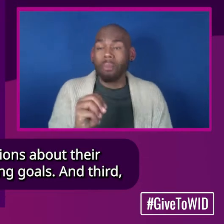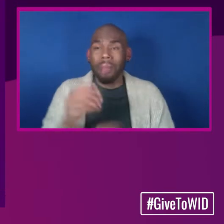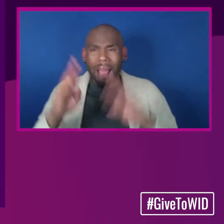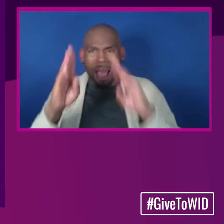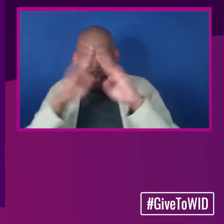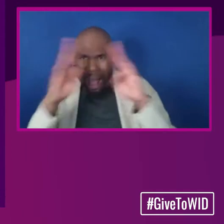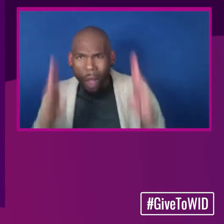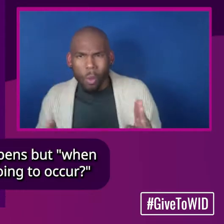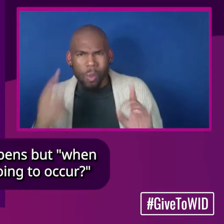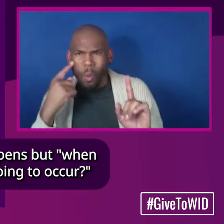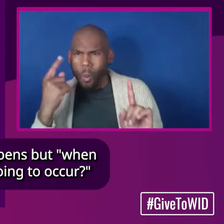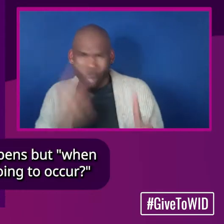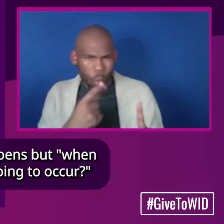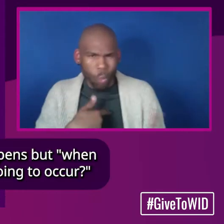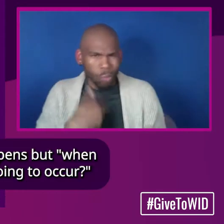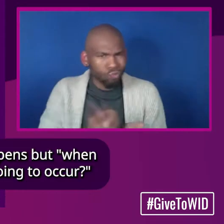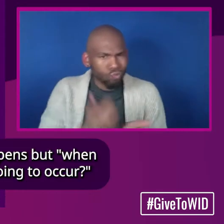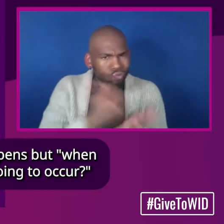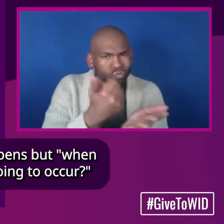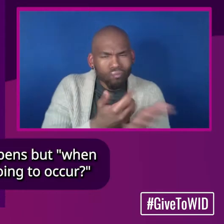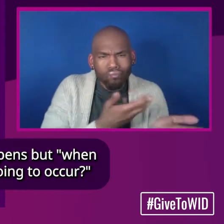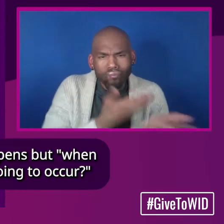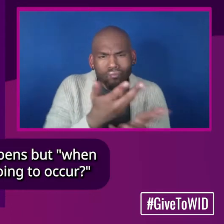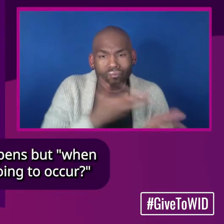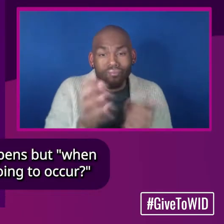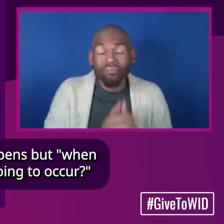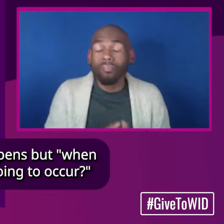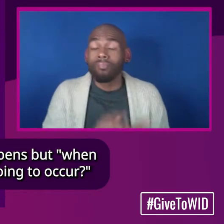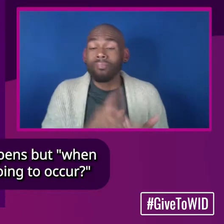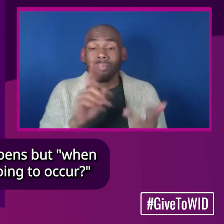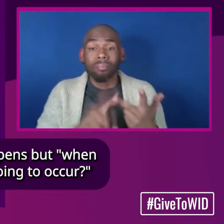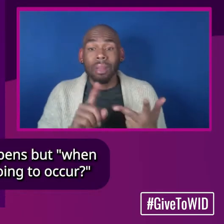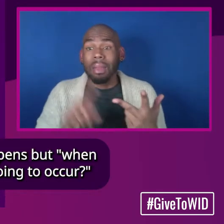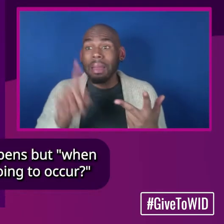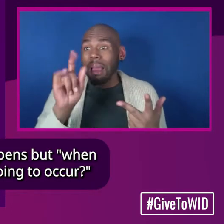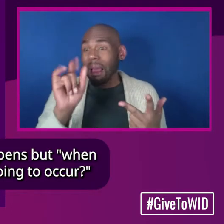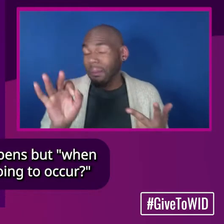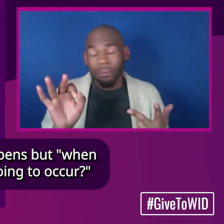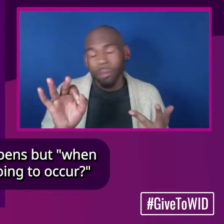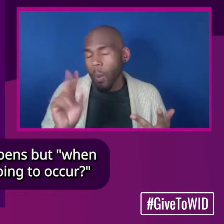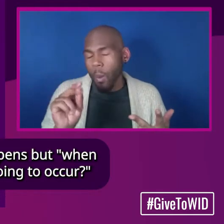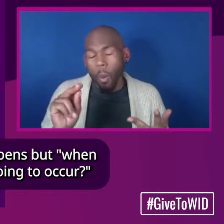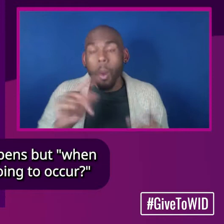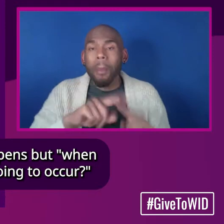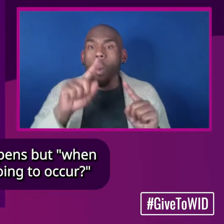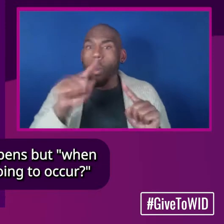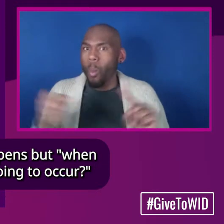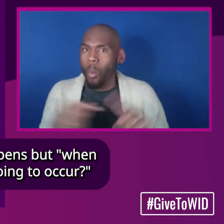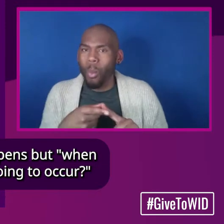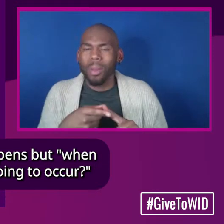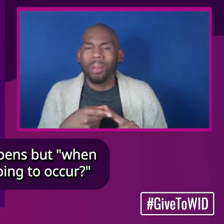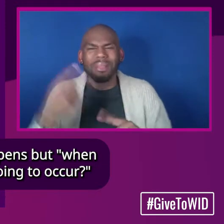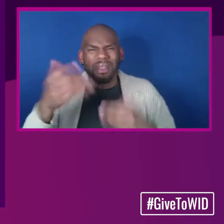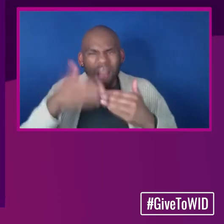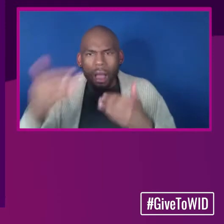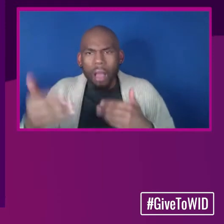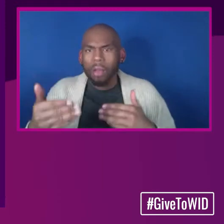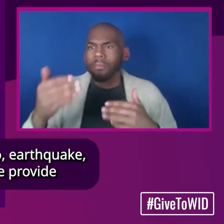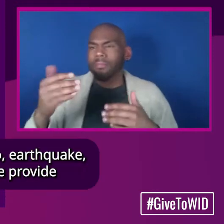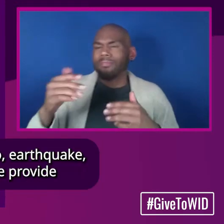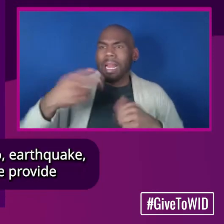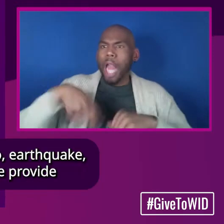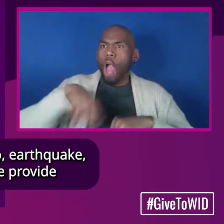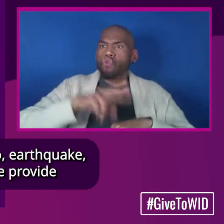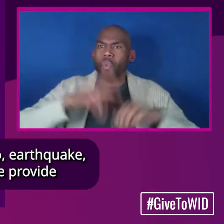And third, it's no longer if a disaster happens, but when is the next natural disaster going to occur?